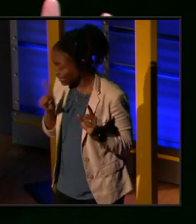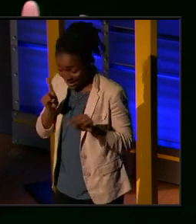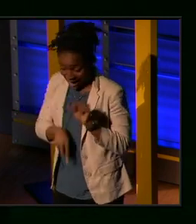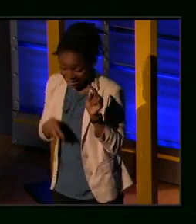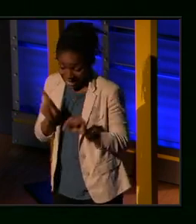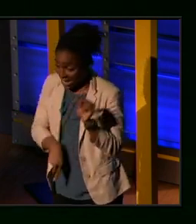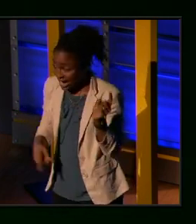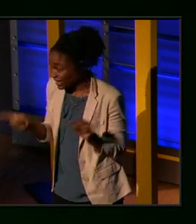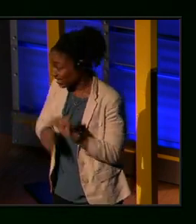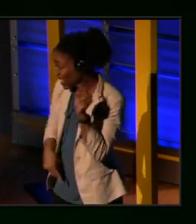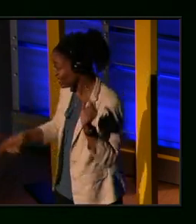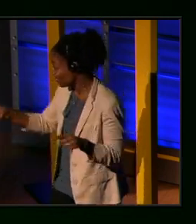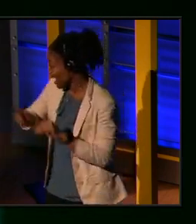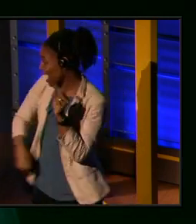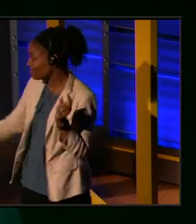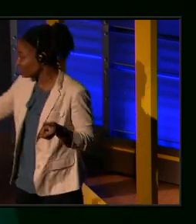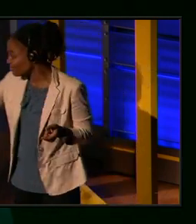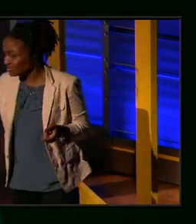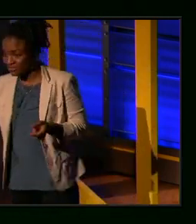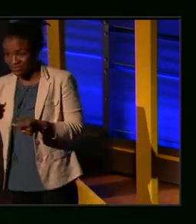can't, I can't. Okay.